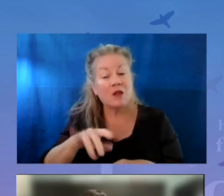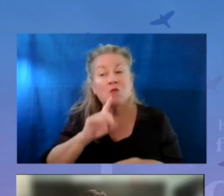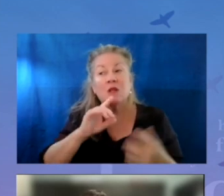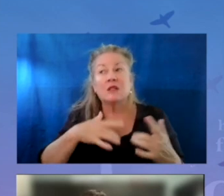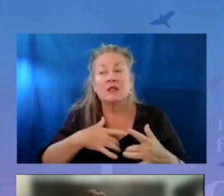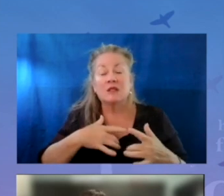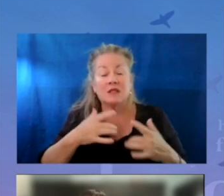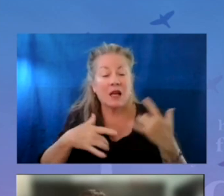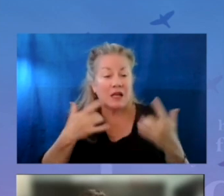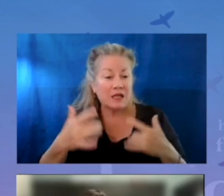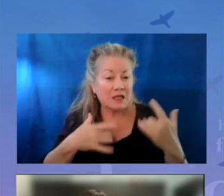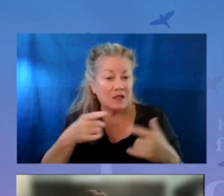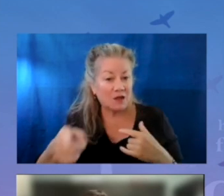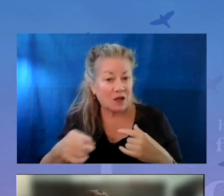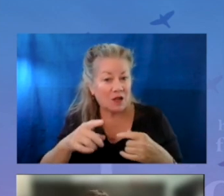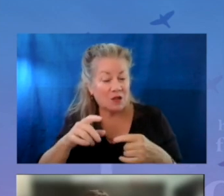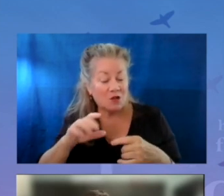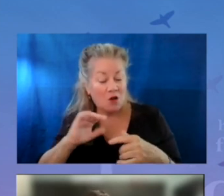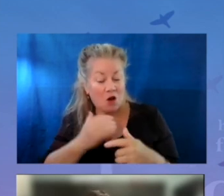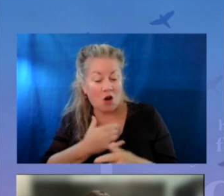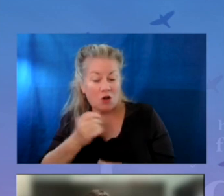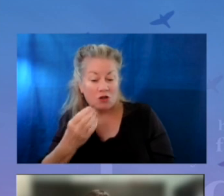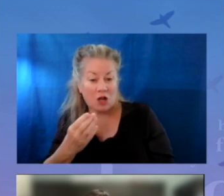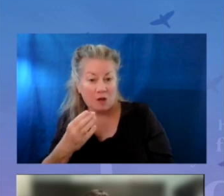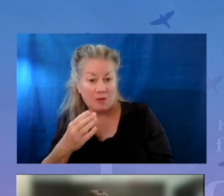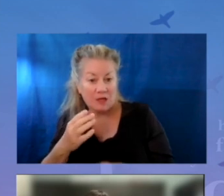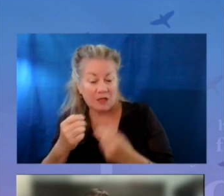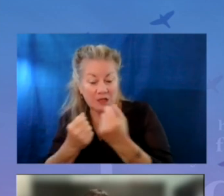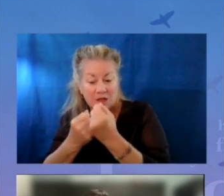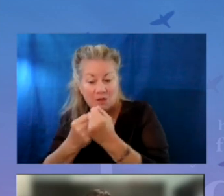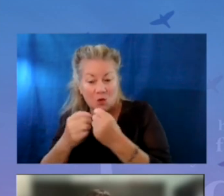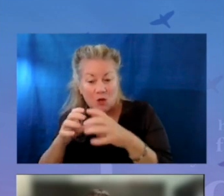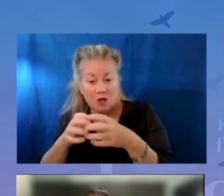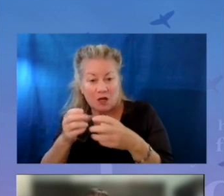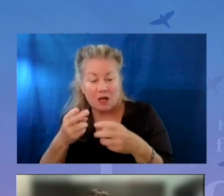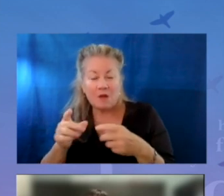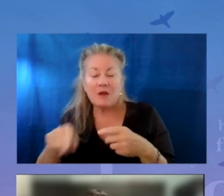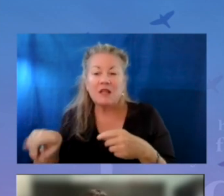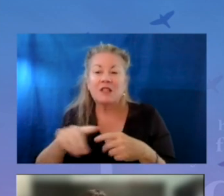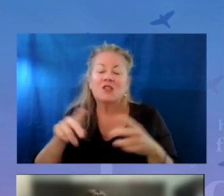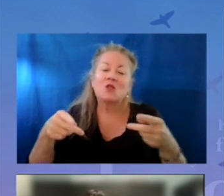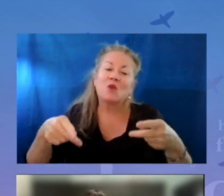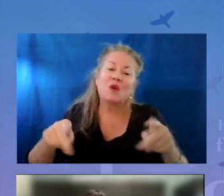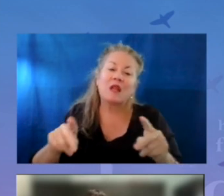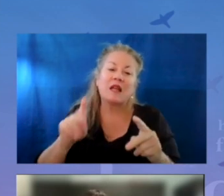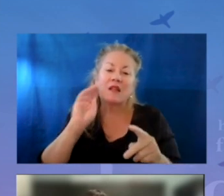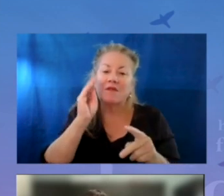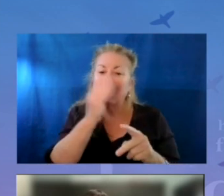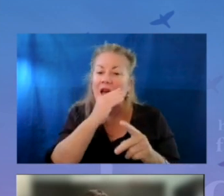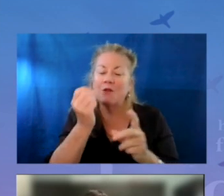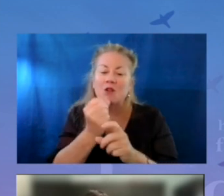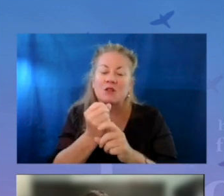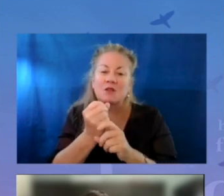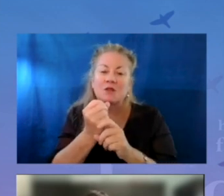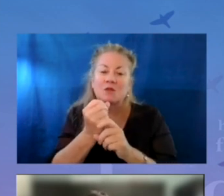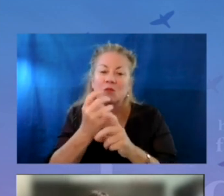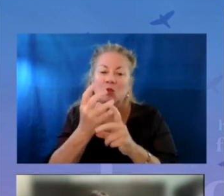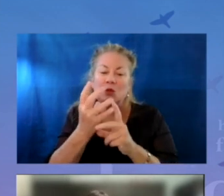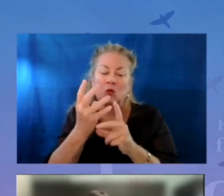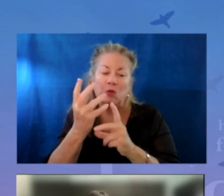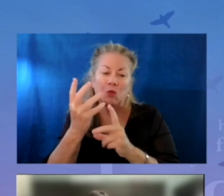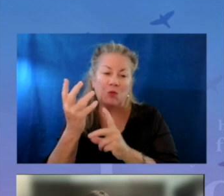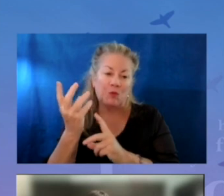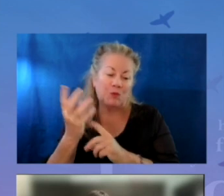really exciting. And our job in the support hub is to continue to let those flowers bloom, as I mentioned before. We've